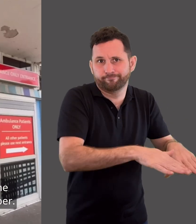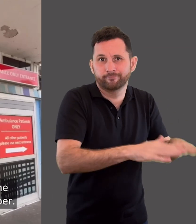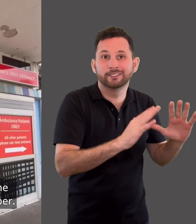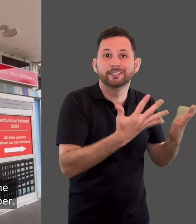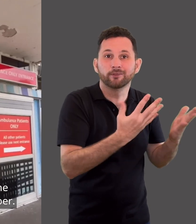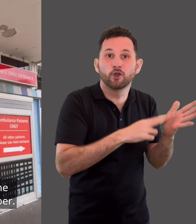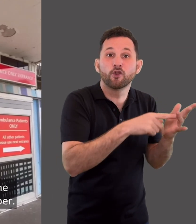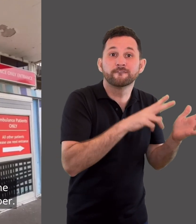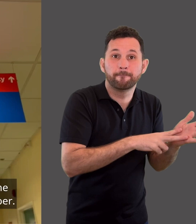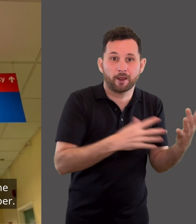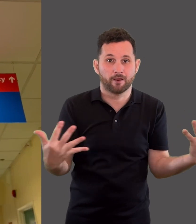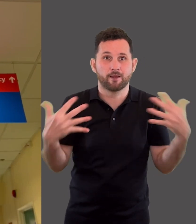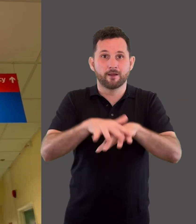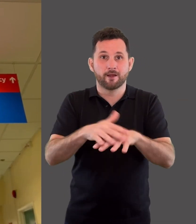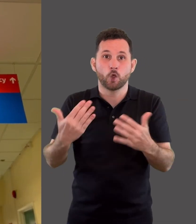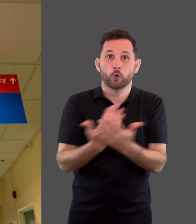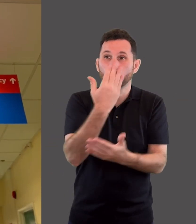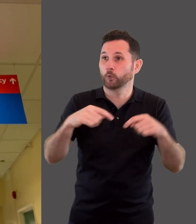will close on the 10th of November.